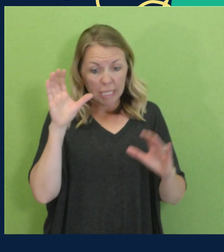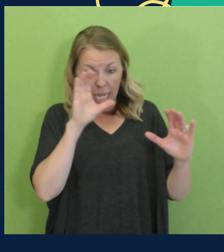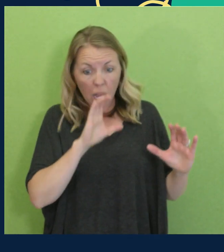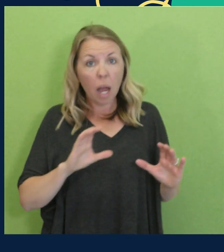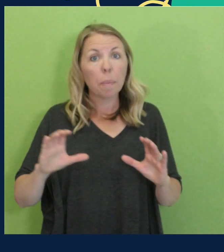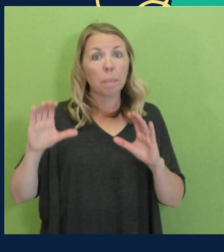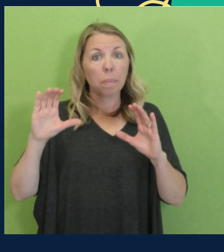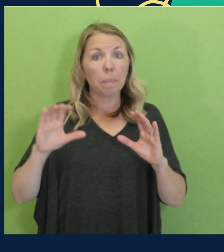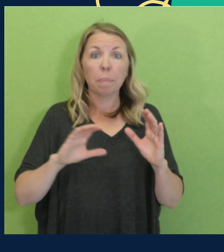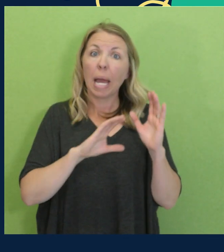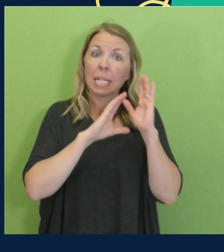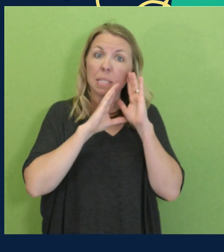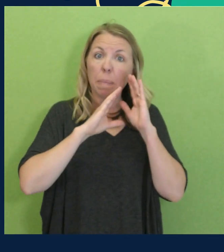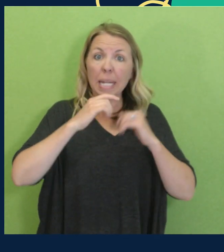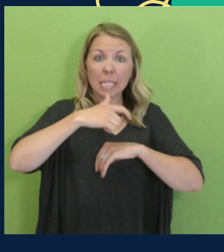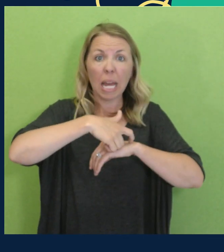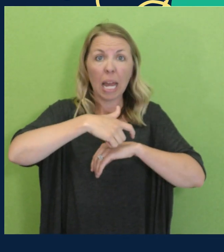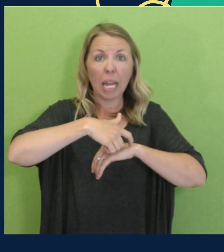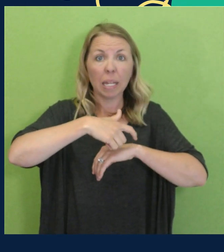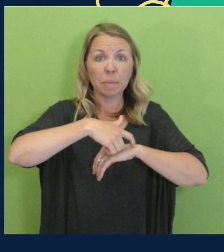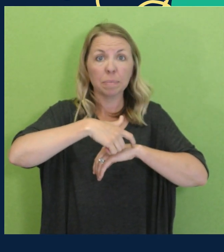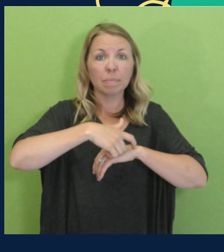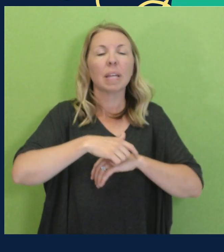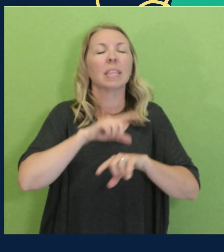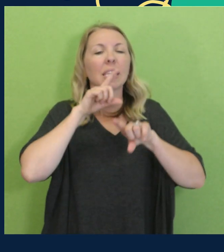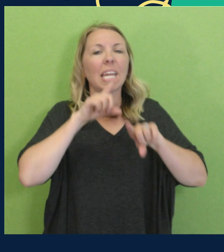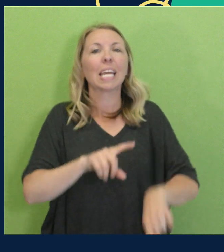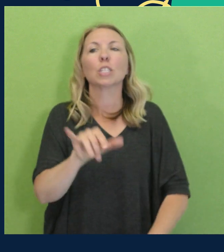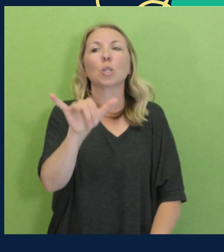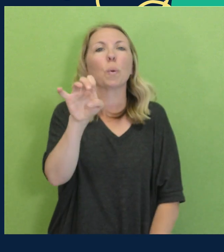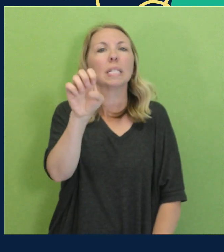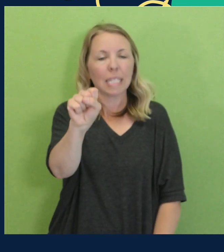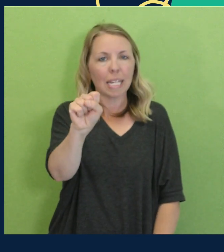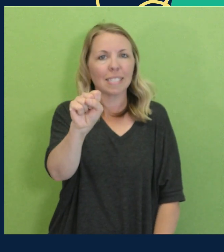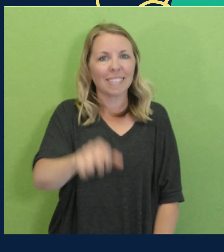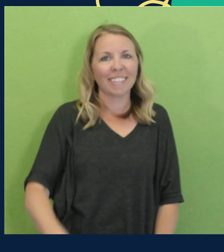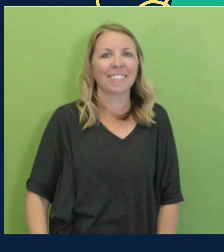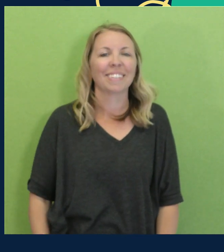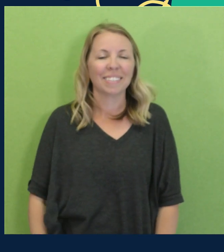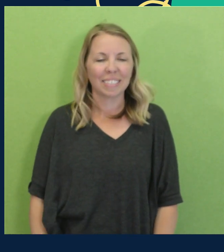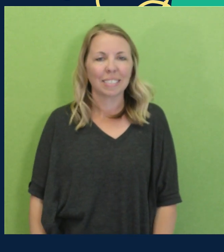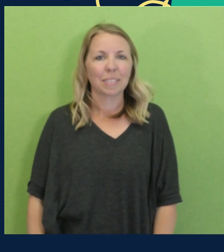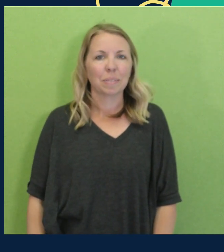stay up past bedtime? The answer was yes.